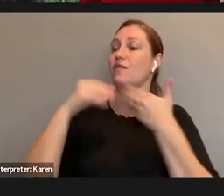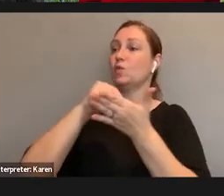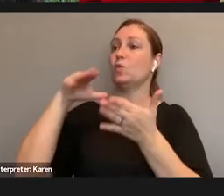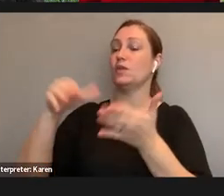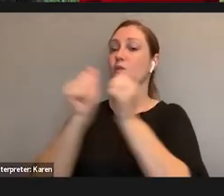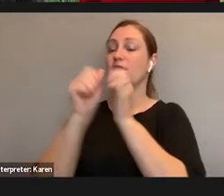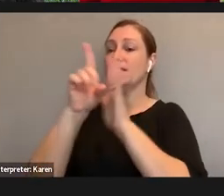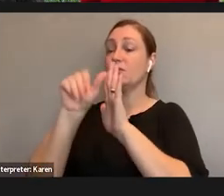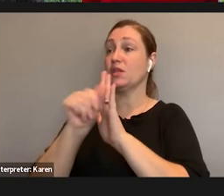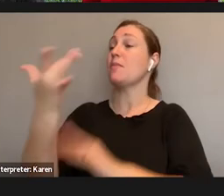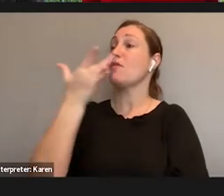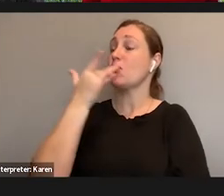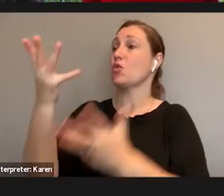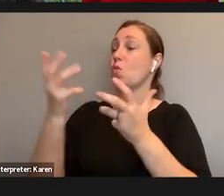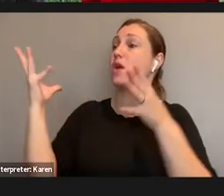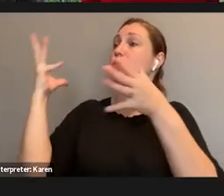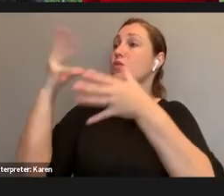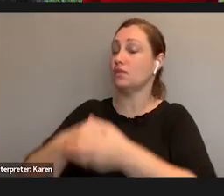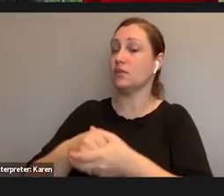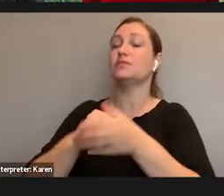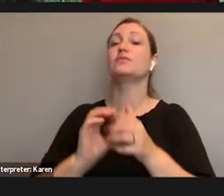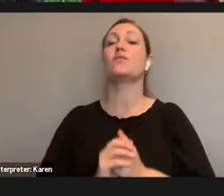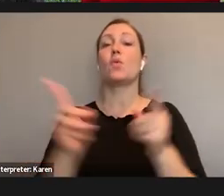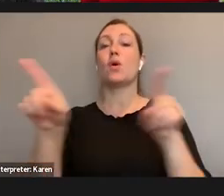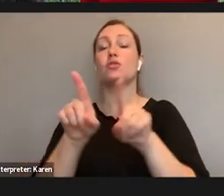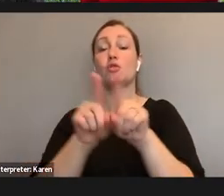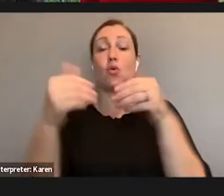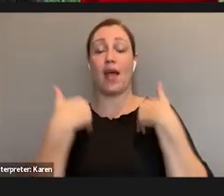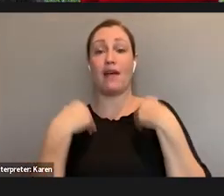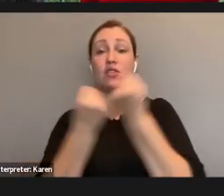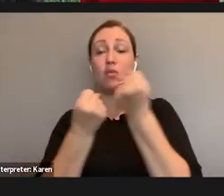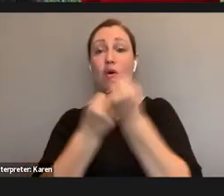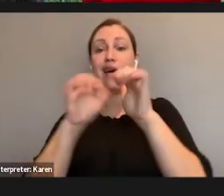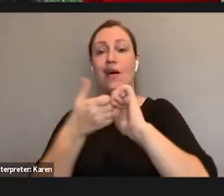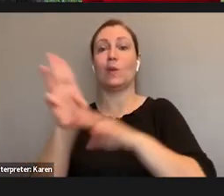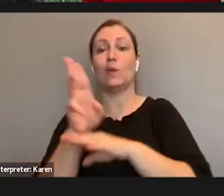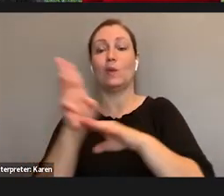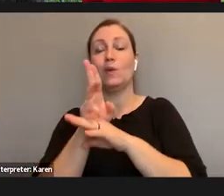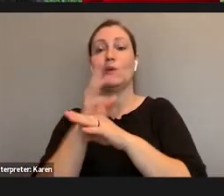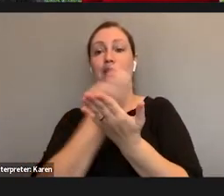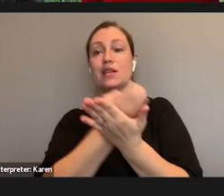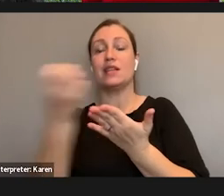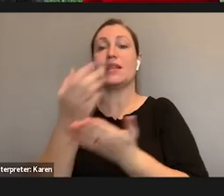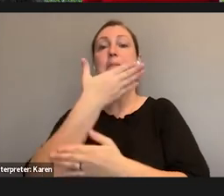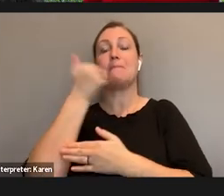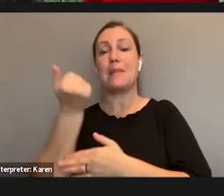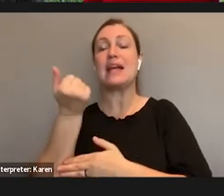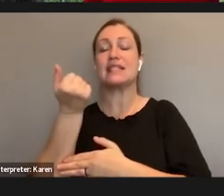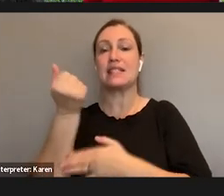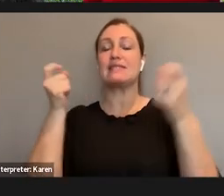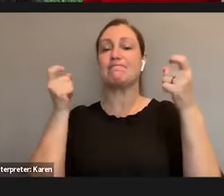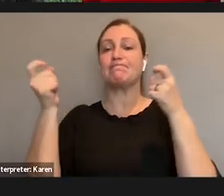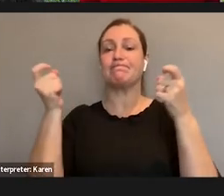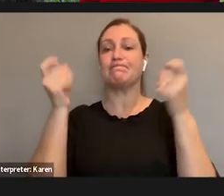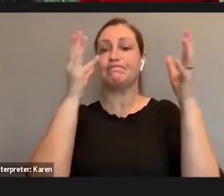to participate, we also provide support on how to use the equipment in a way that best facilitates learning for